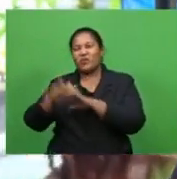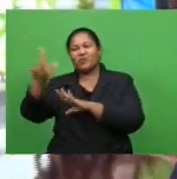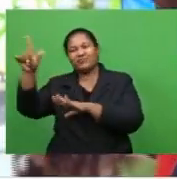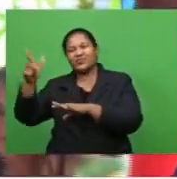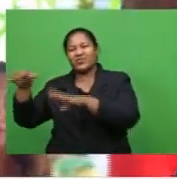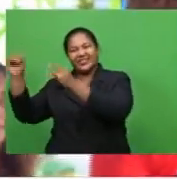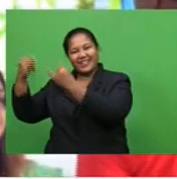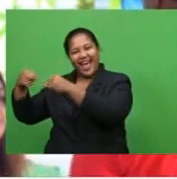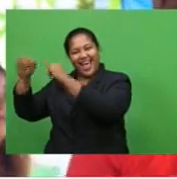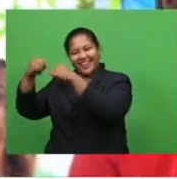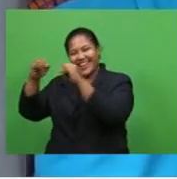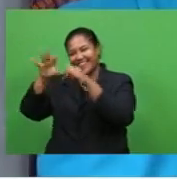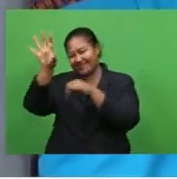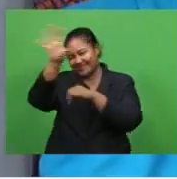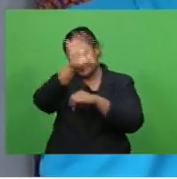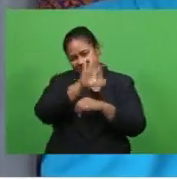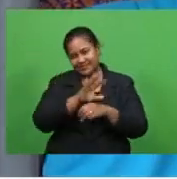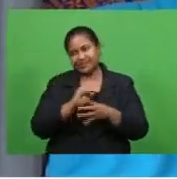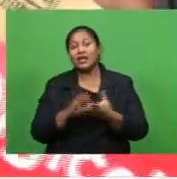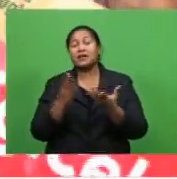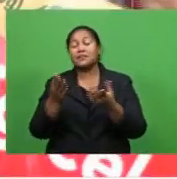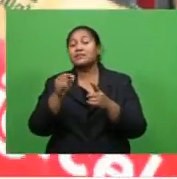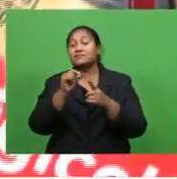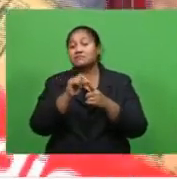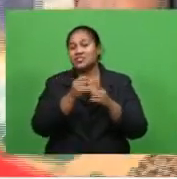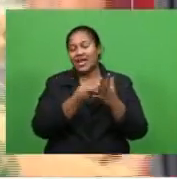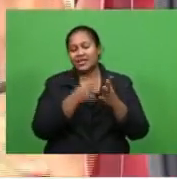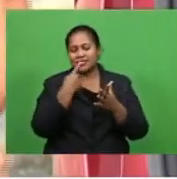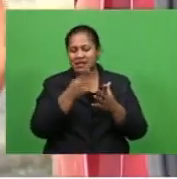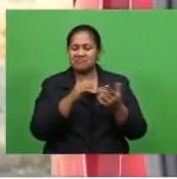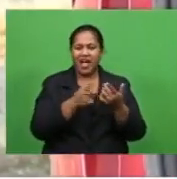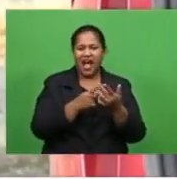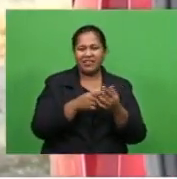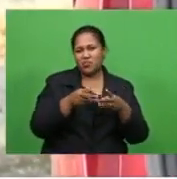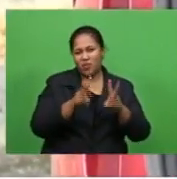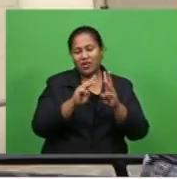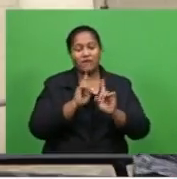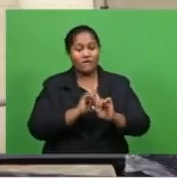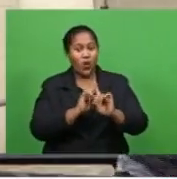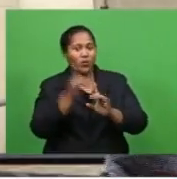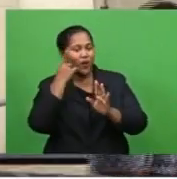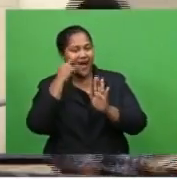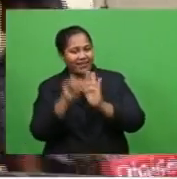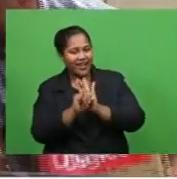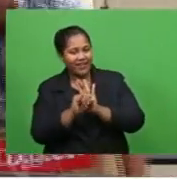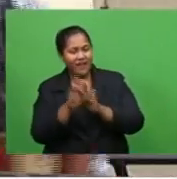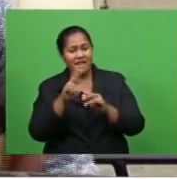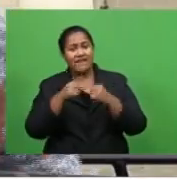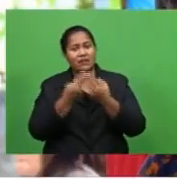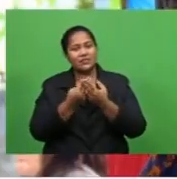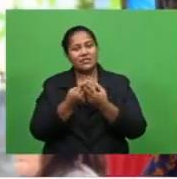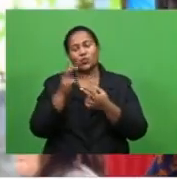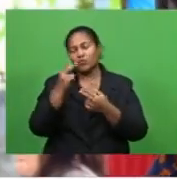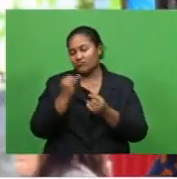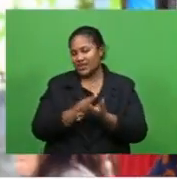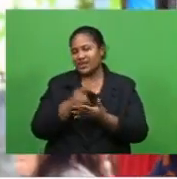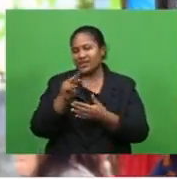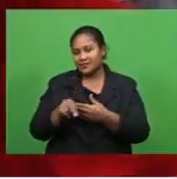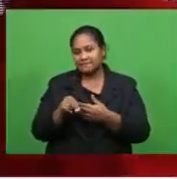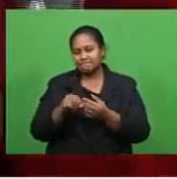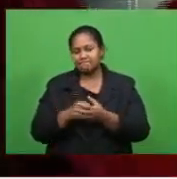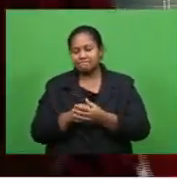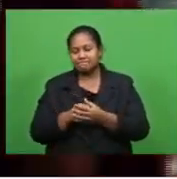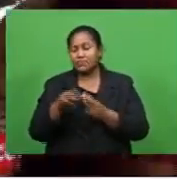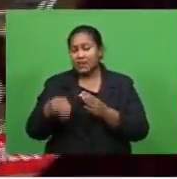to the northern side as well. Prasad says proper procedures have been followed to identify families who are in need. The members that I